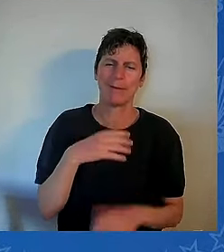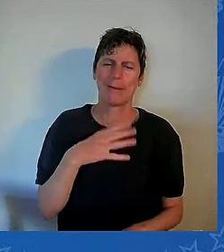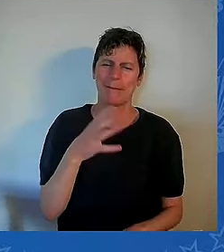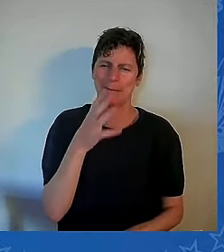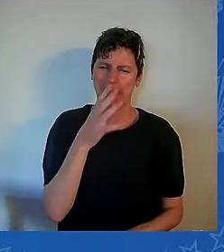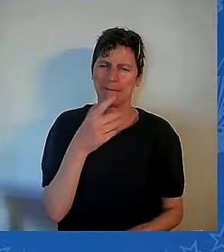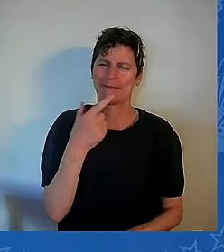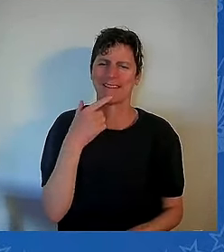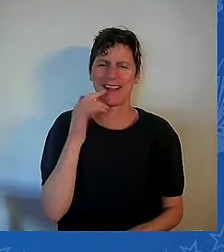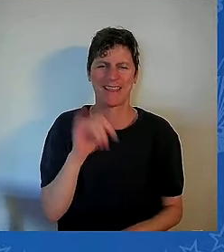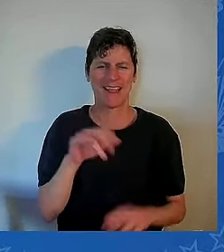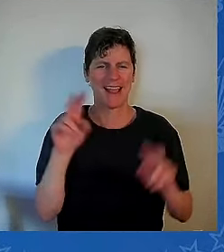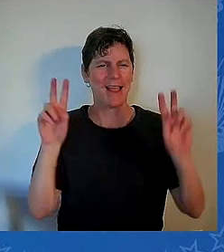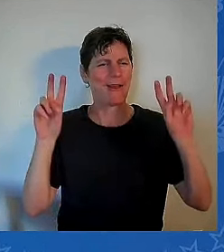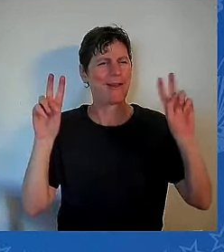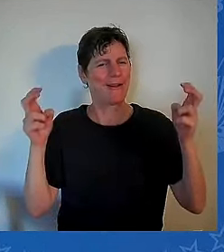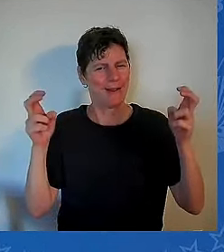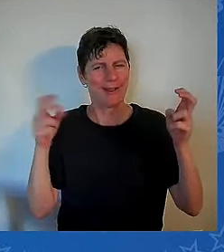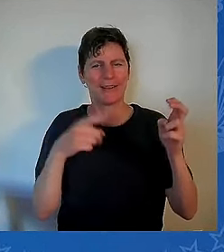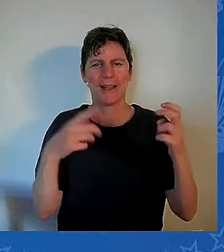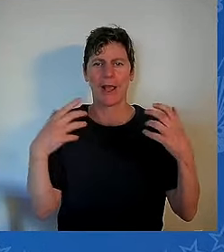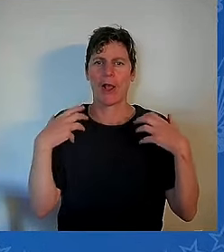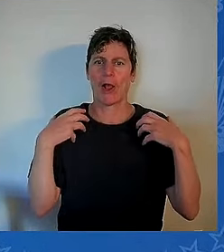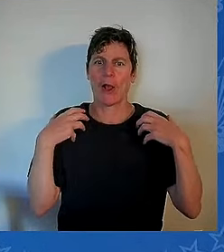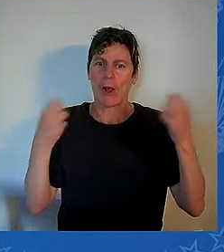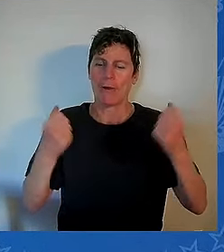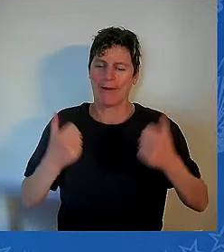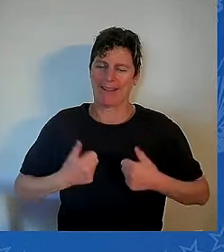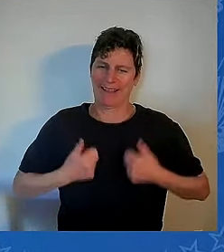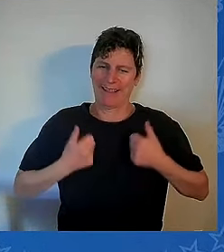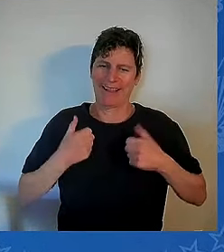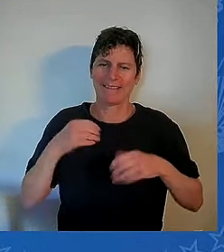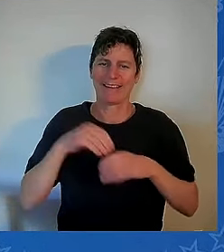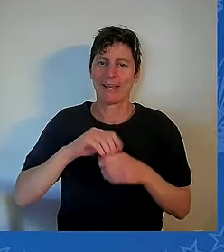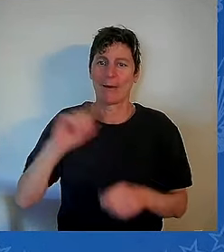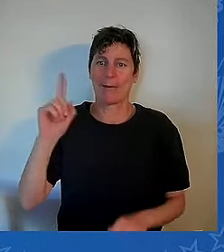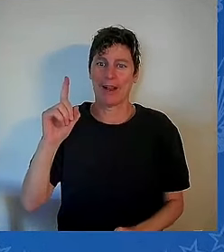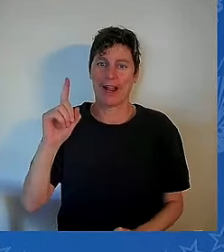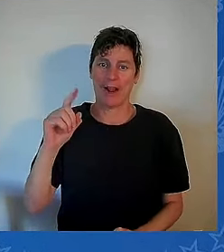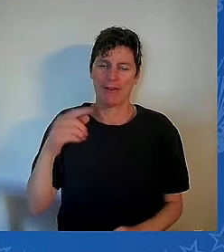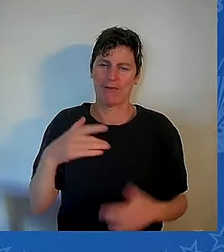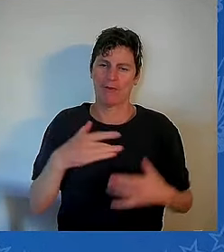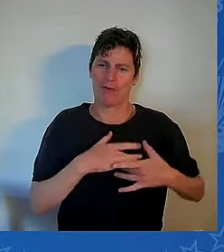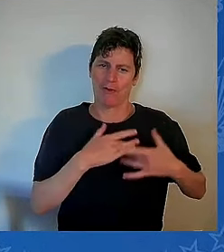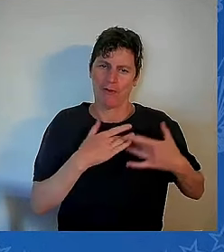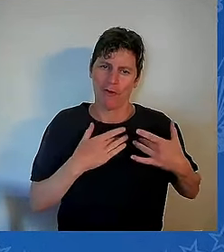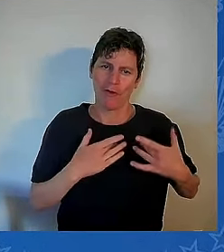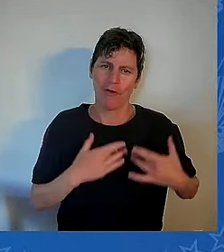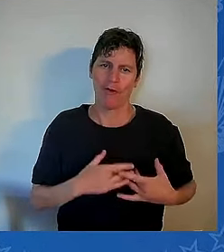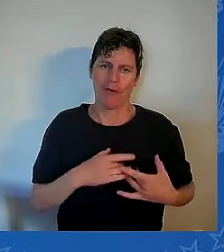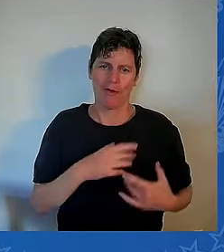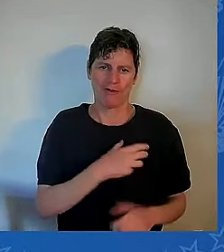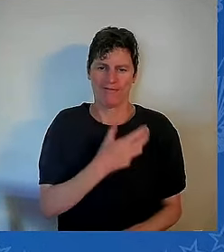upon. Be ready to stand up. And that's not, that's from Captain Eugenia Finnegan Biden. She meant it.